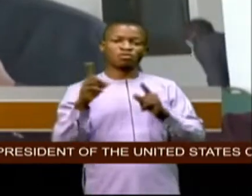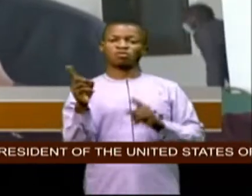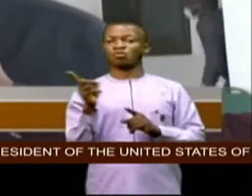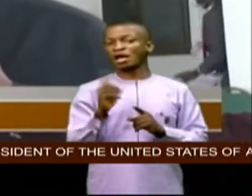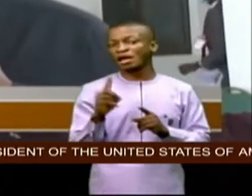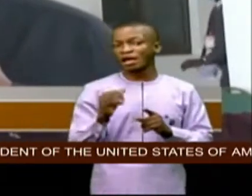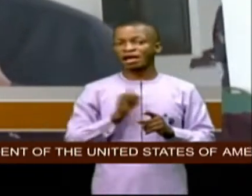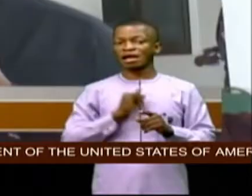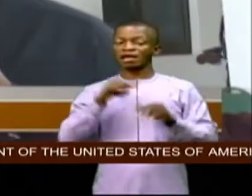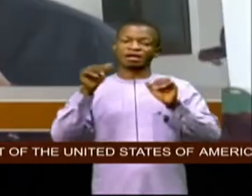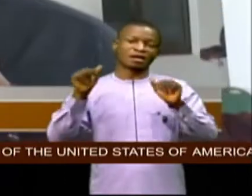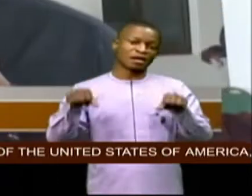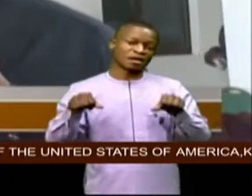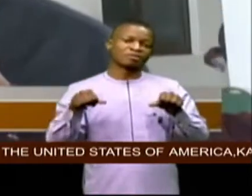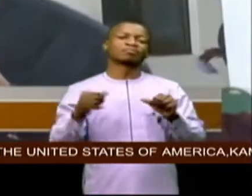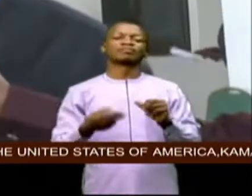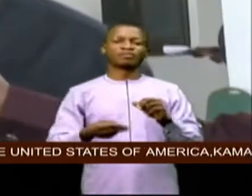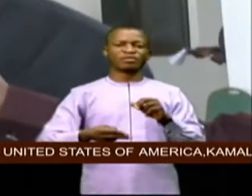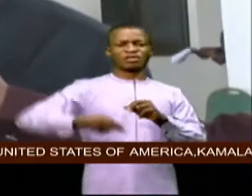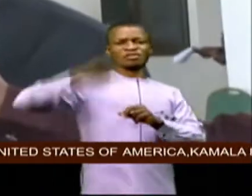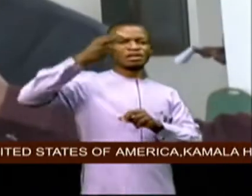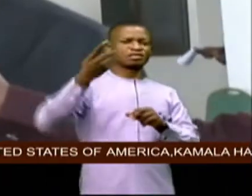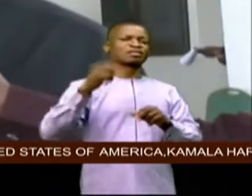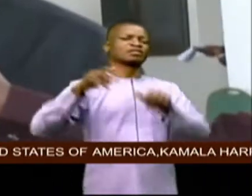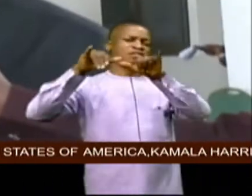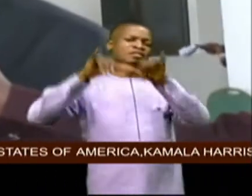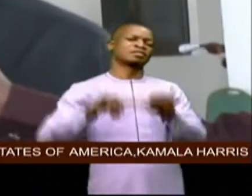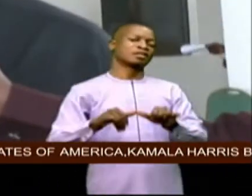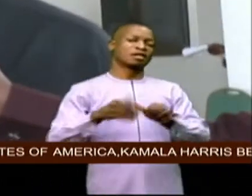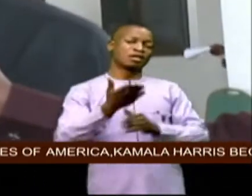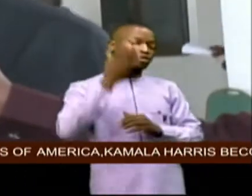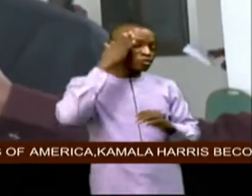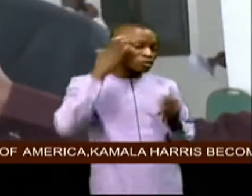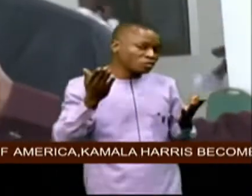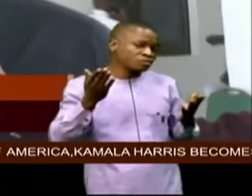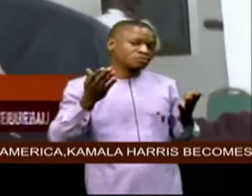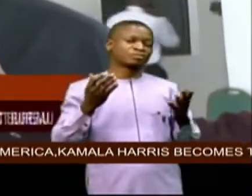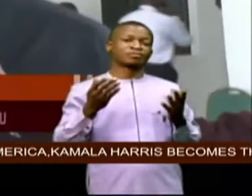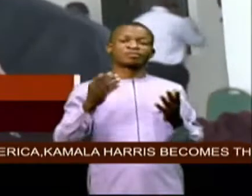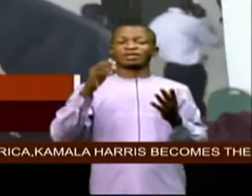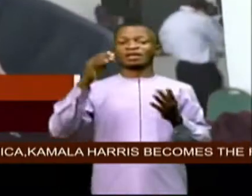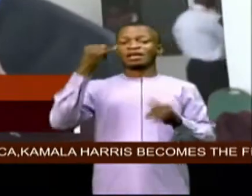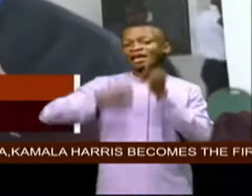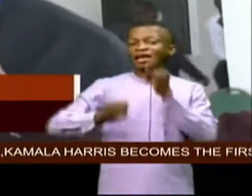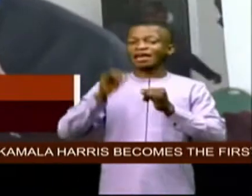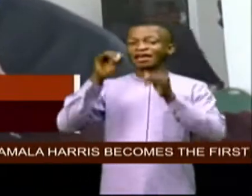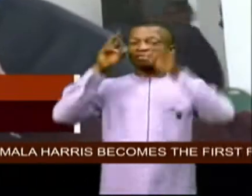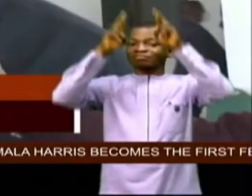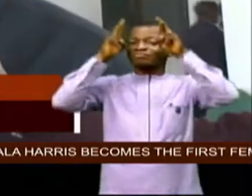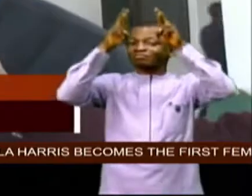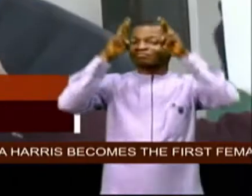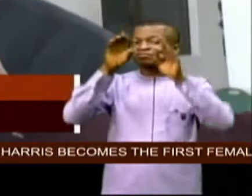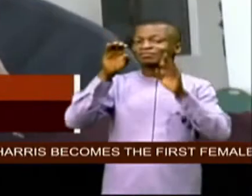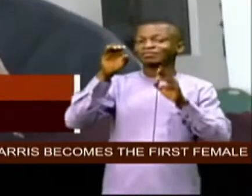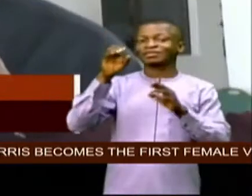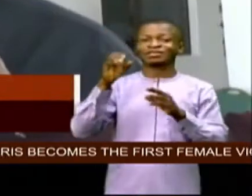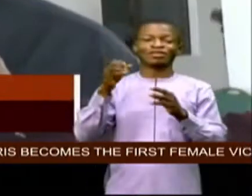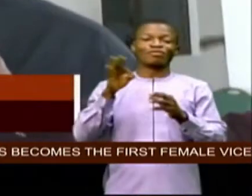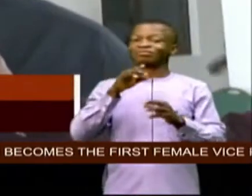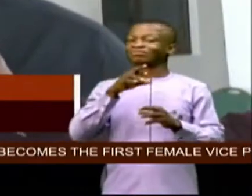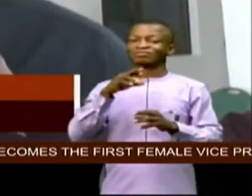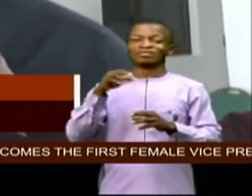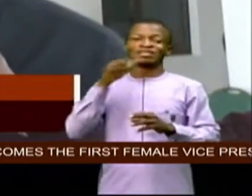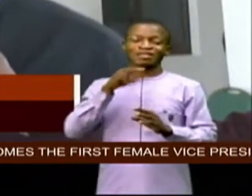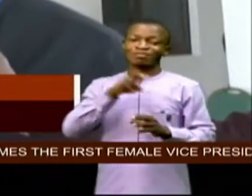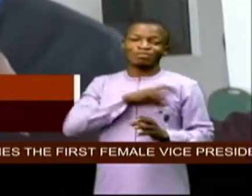use the standard you know answers i know the problems of nigerian police is that